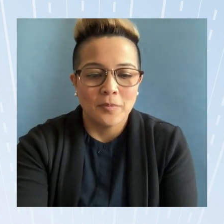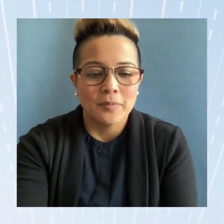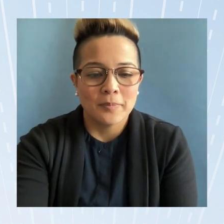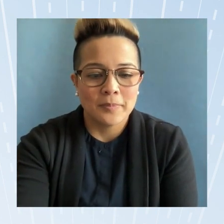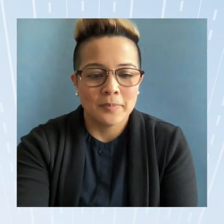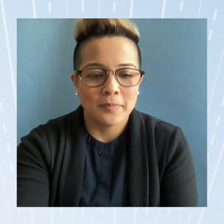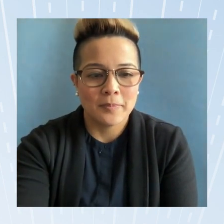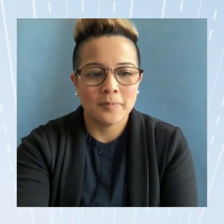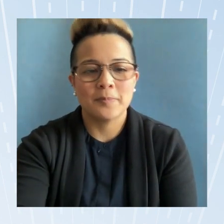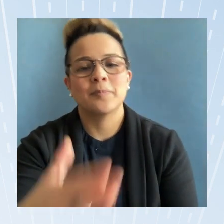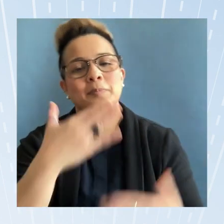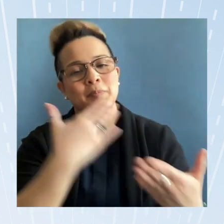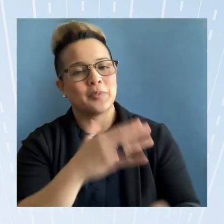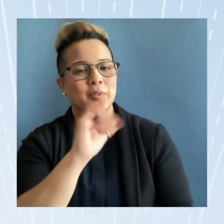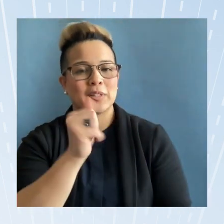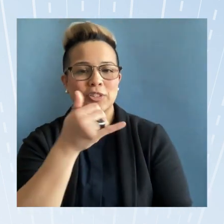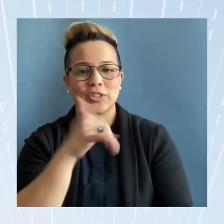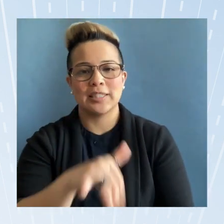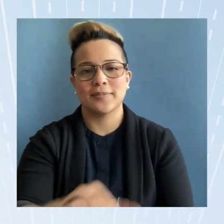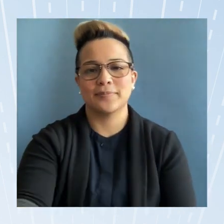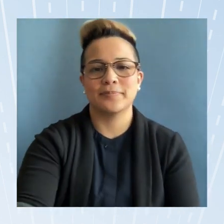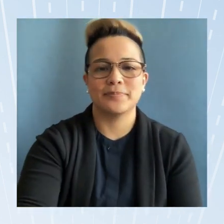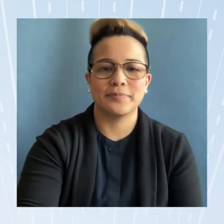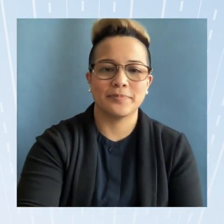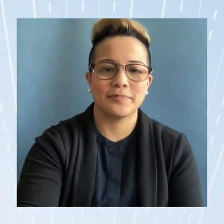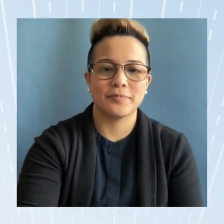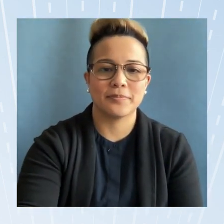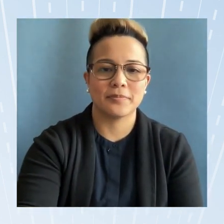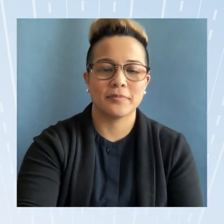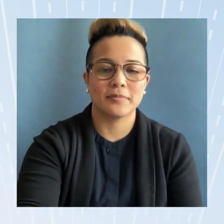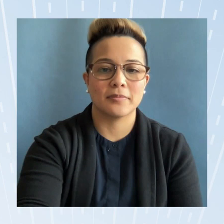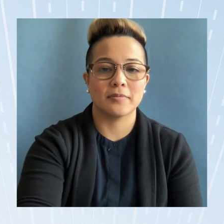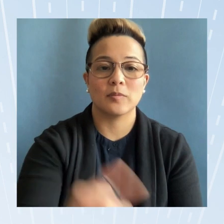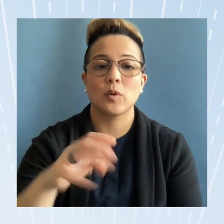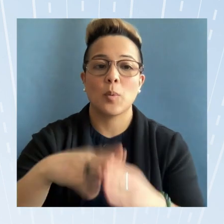thank you aj i'm going to open this up for a conversation